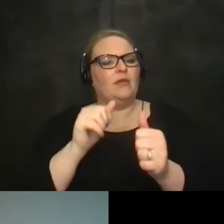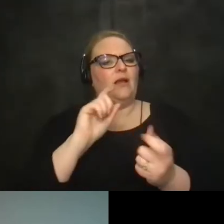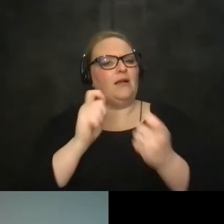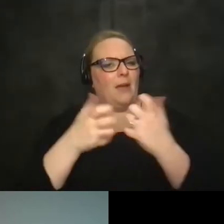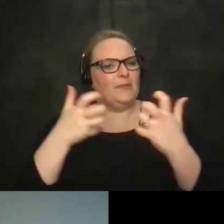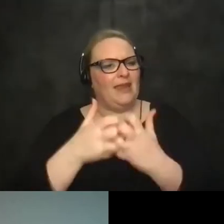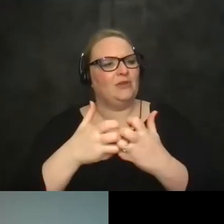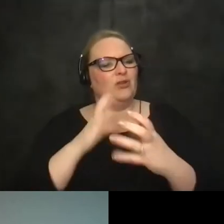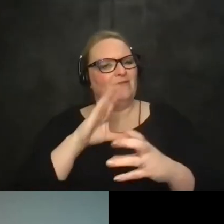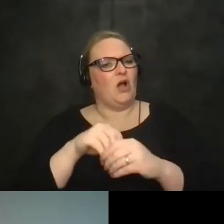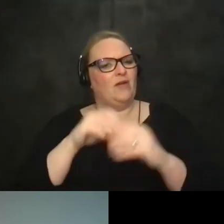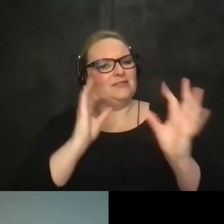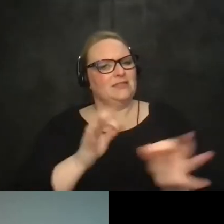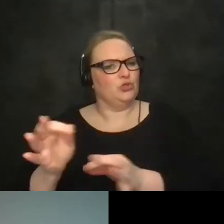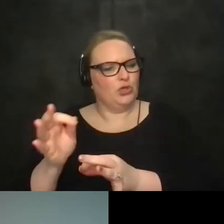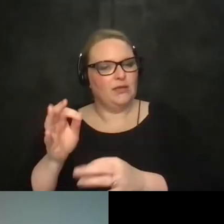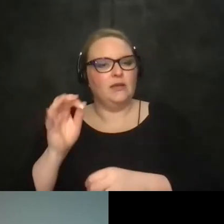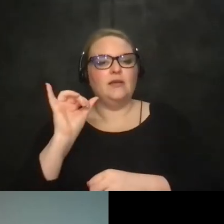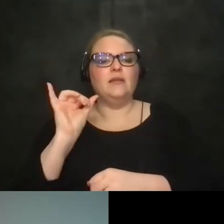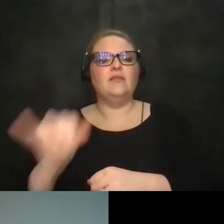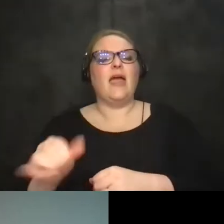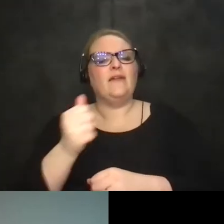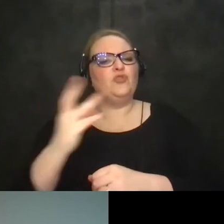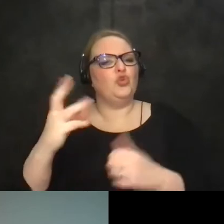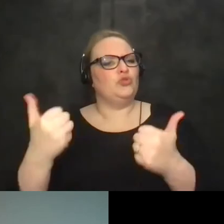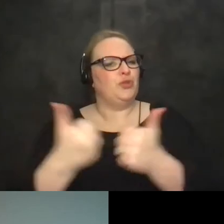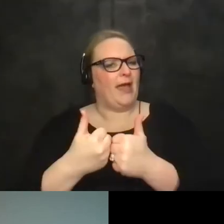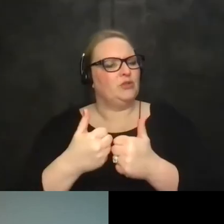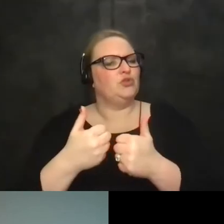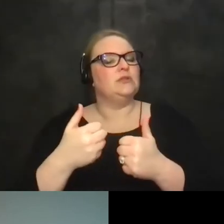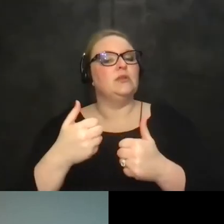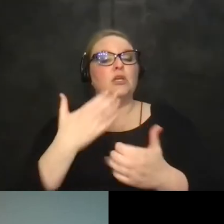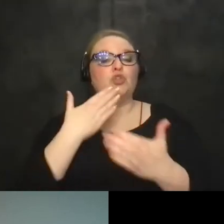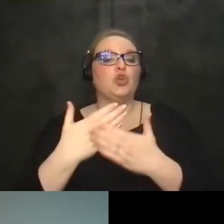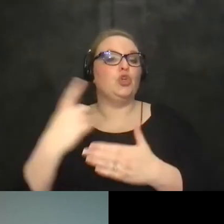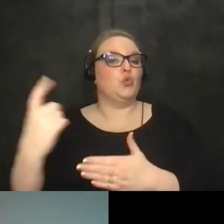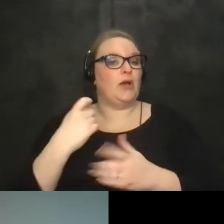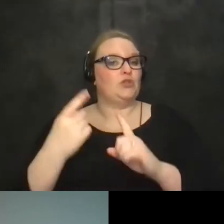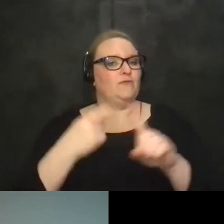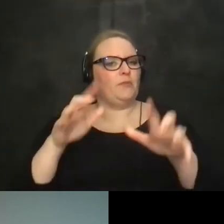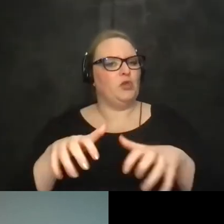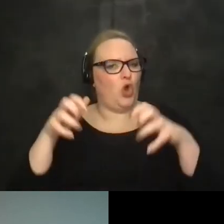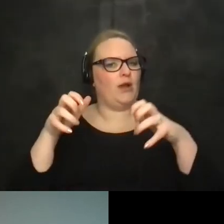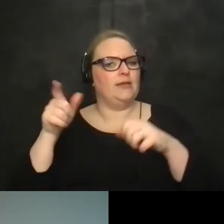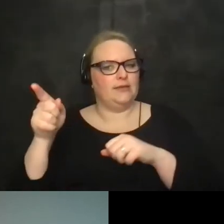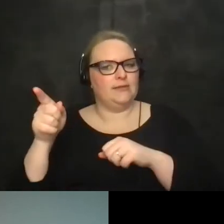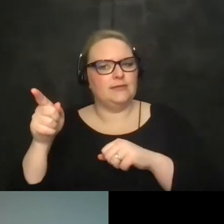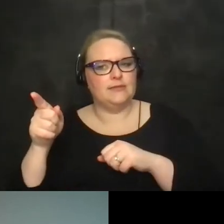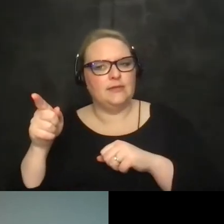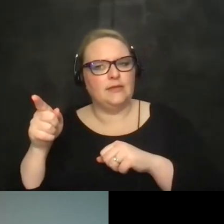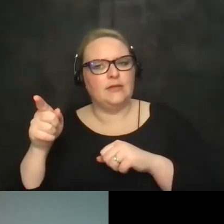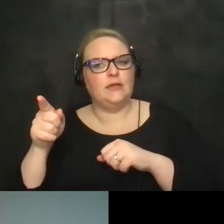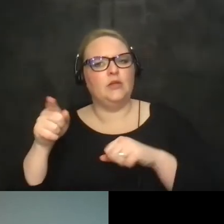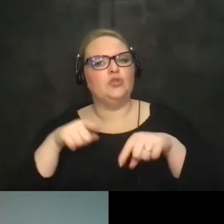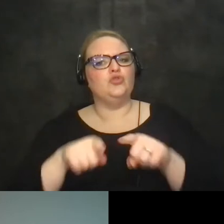but that brings with it a couple of challenges i mean there's a great question from the audience um uh during